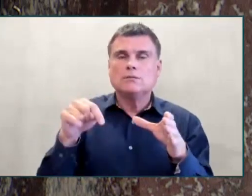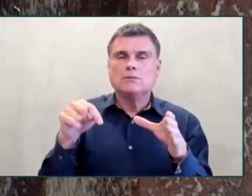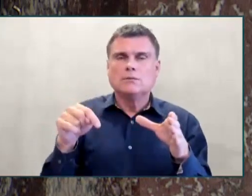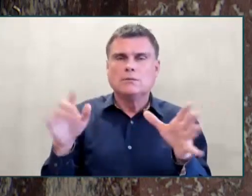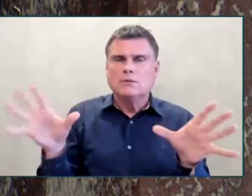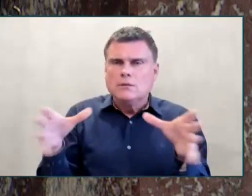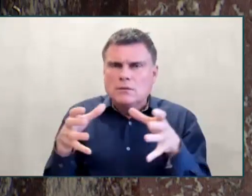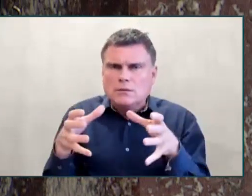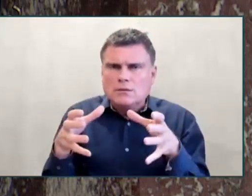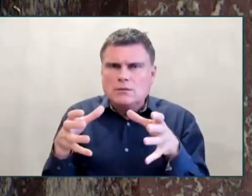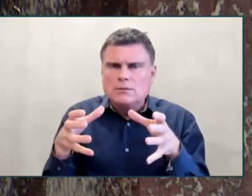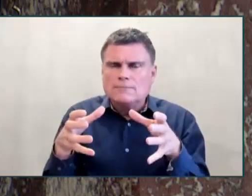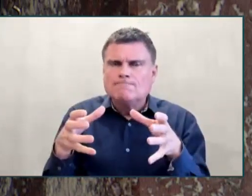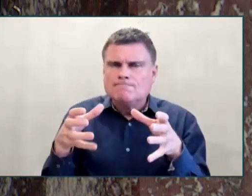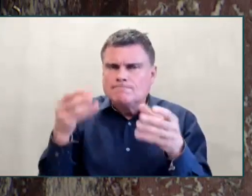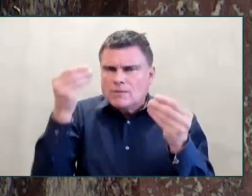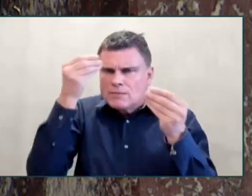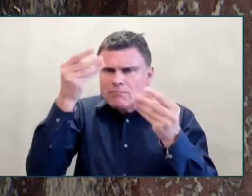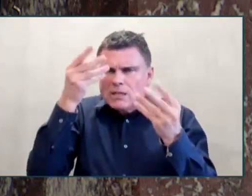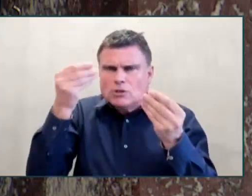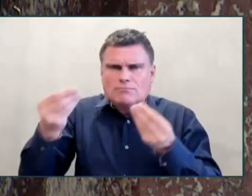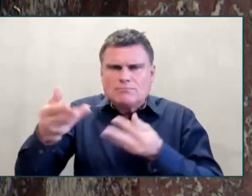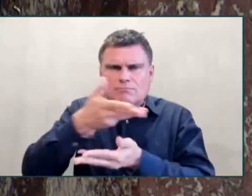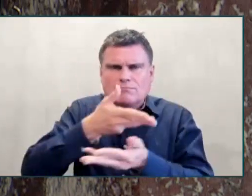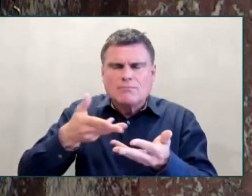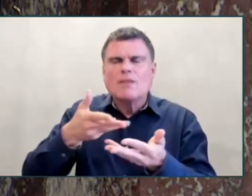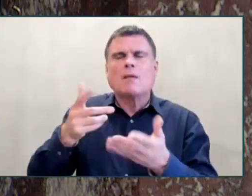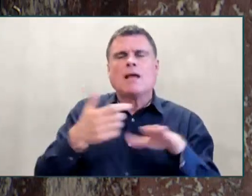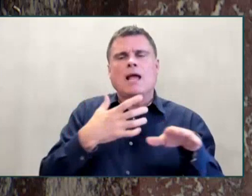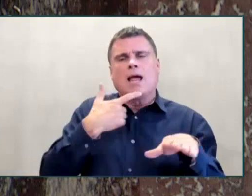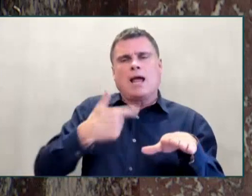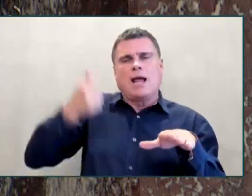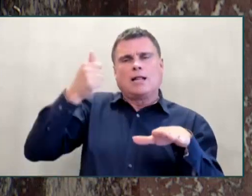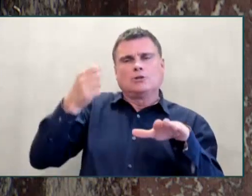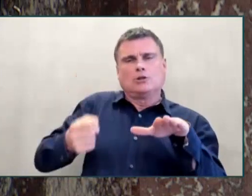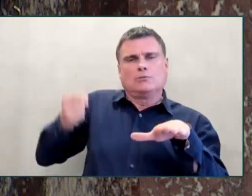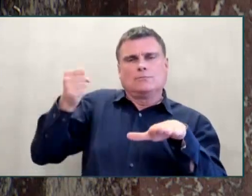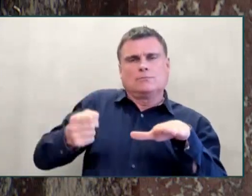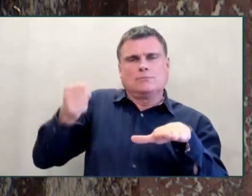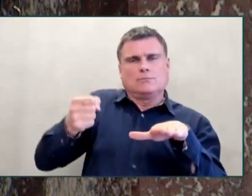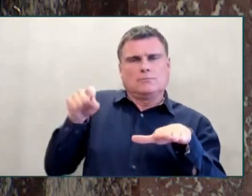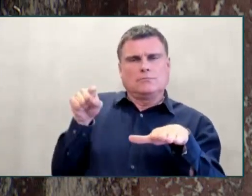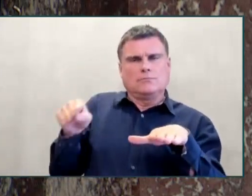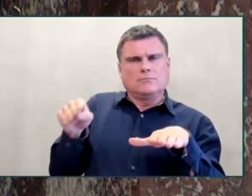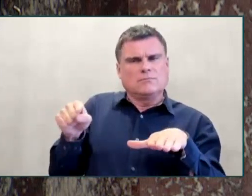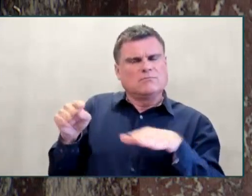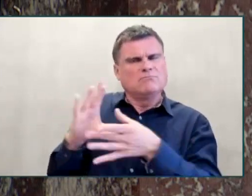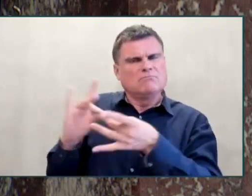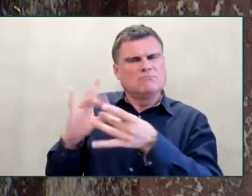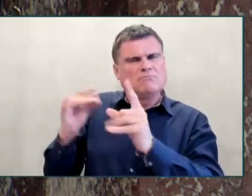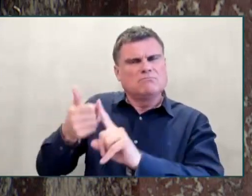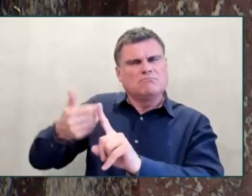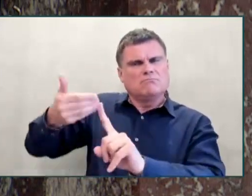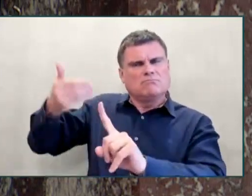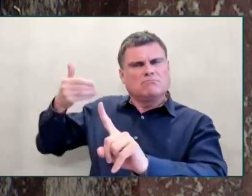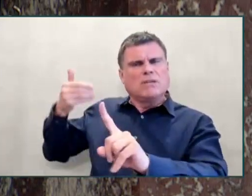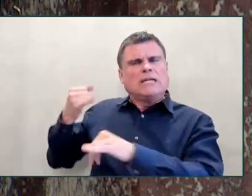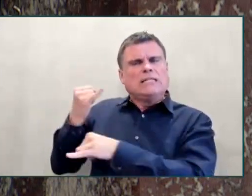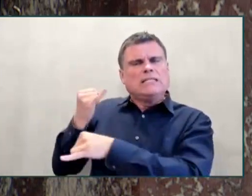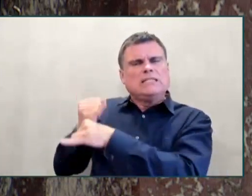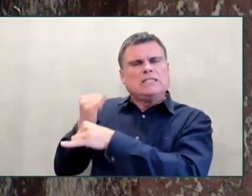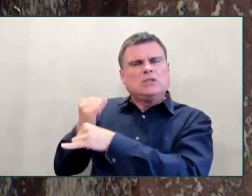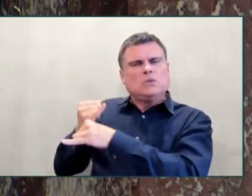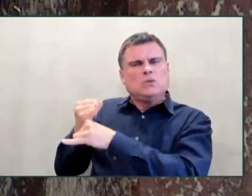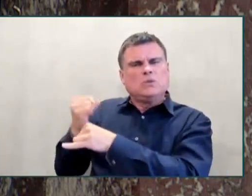experiences that happened in residential schools, specifically the St. Augustine Residential School operated by the Catholic